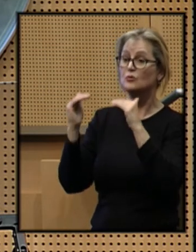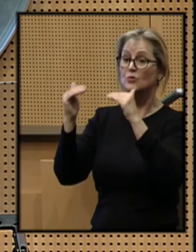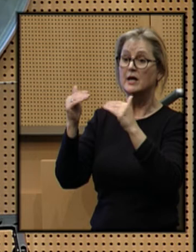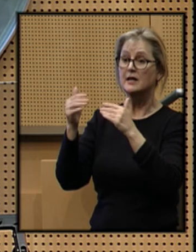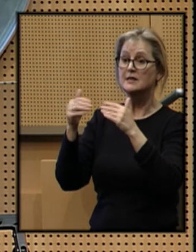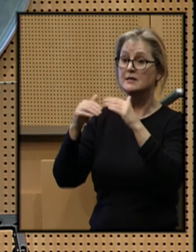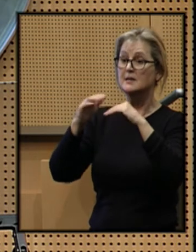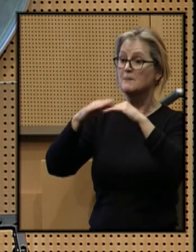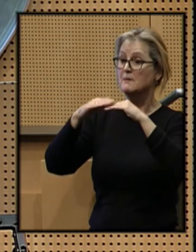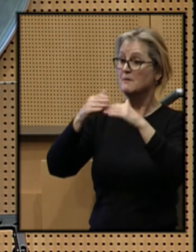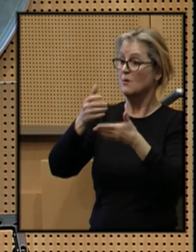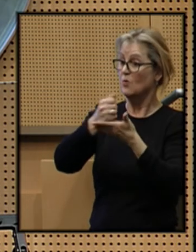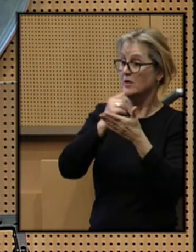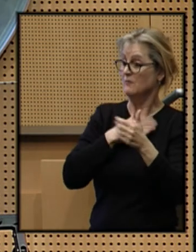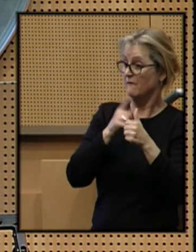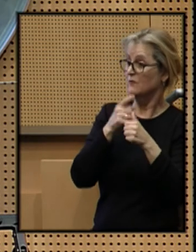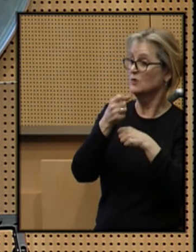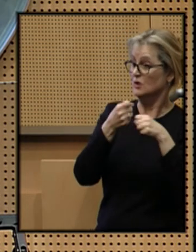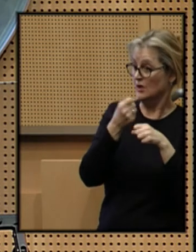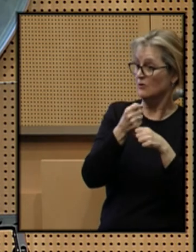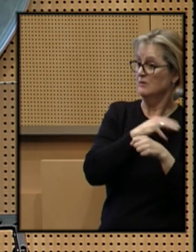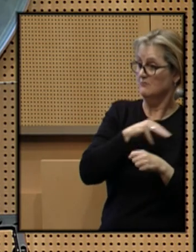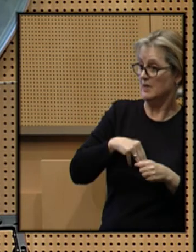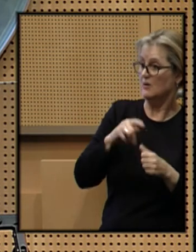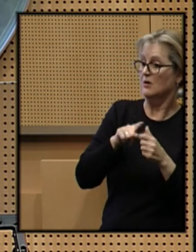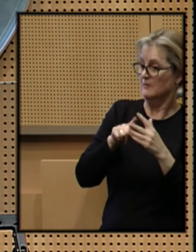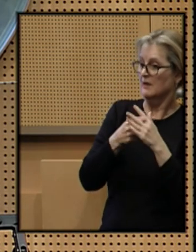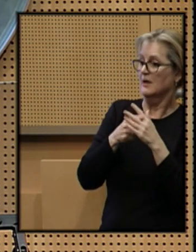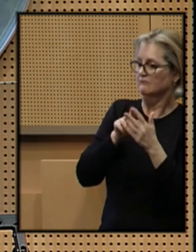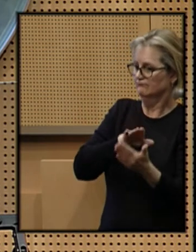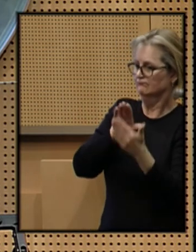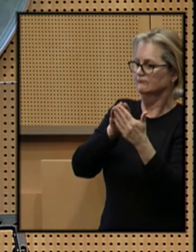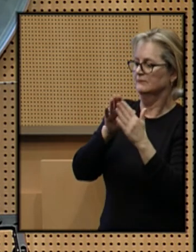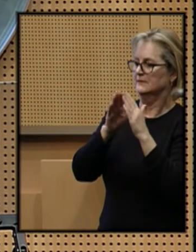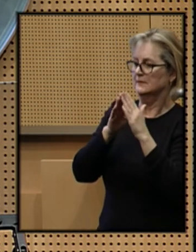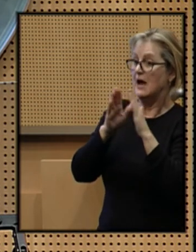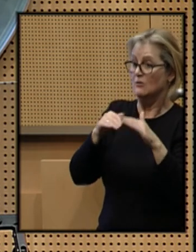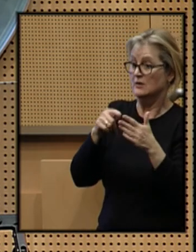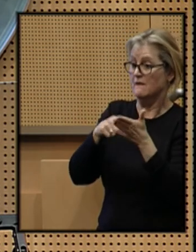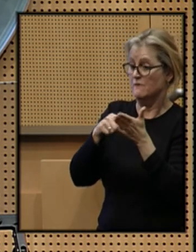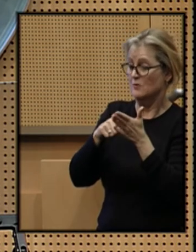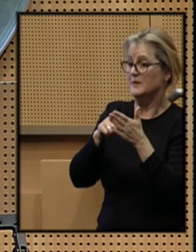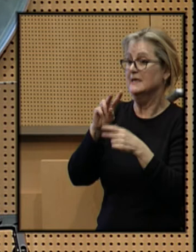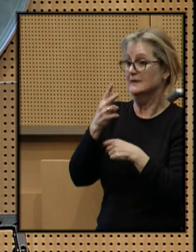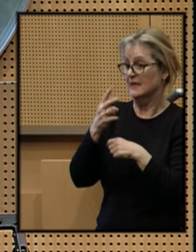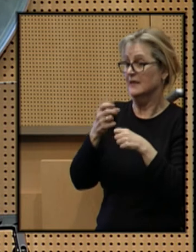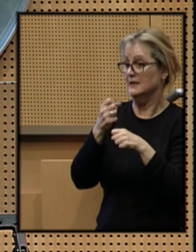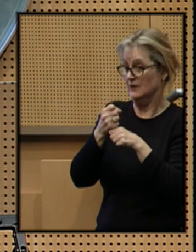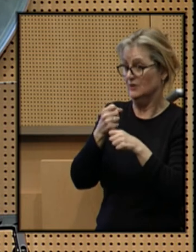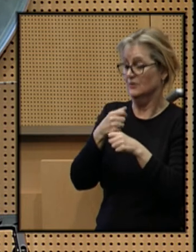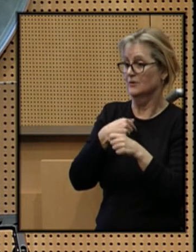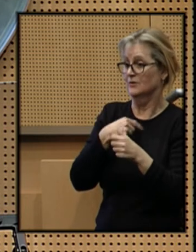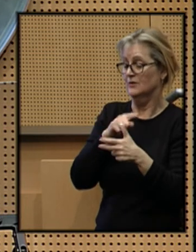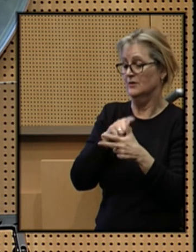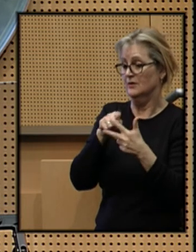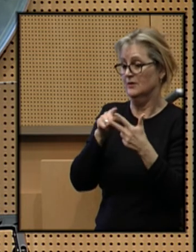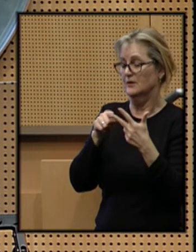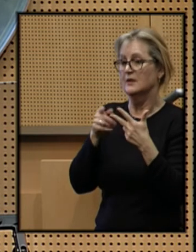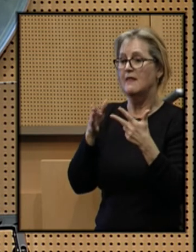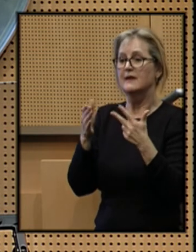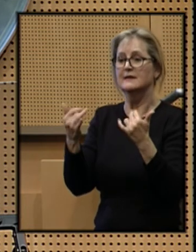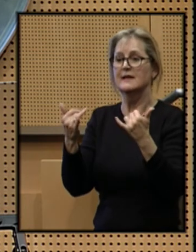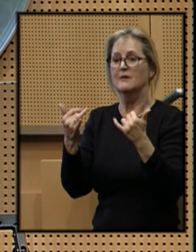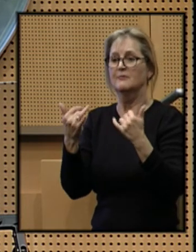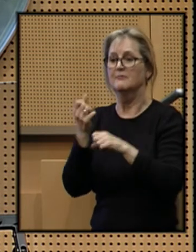in my first year and began addressing housing affordability in my second year, let us